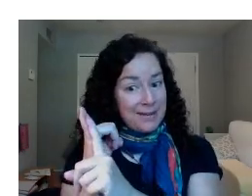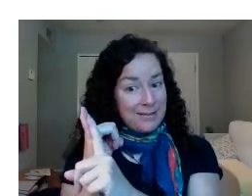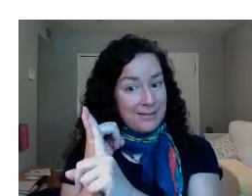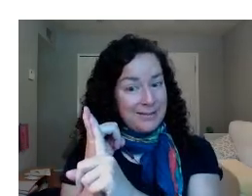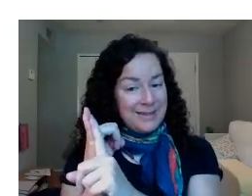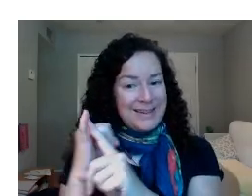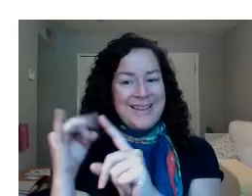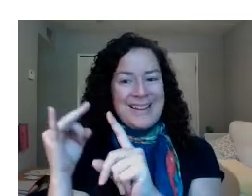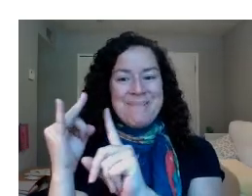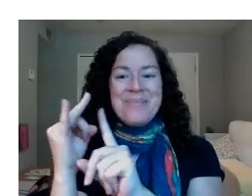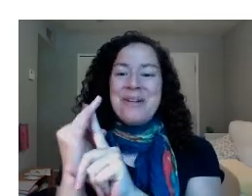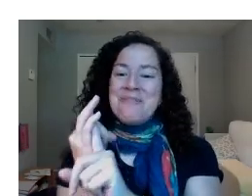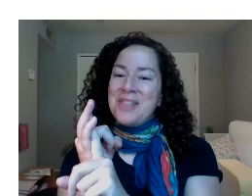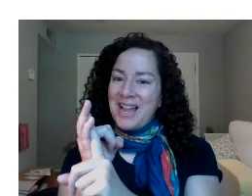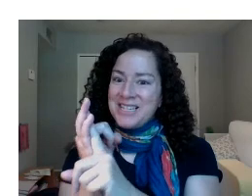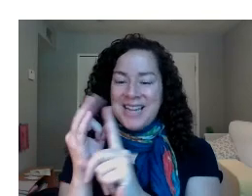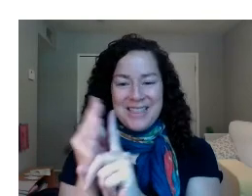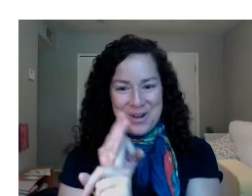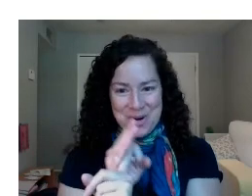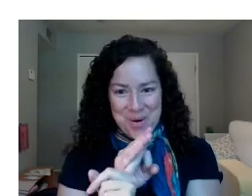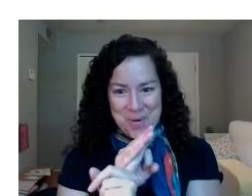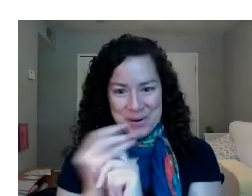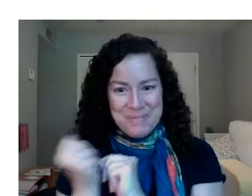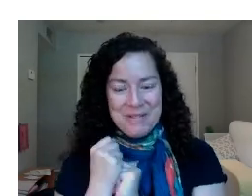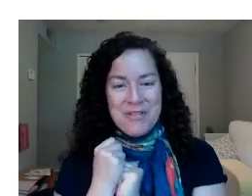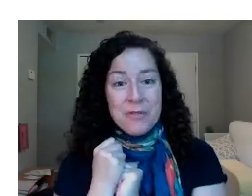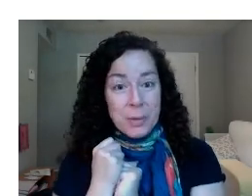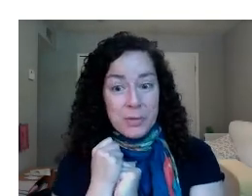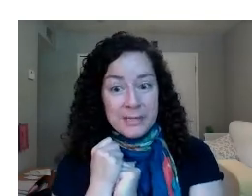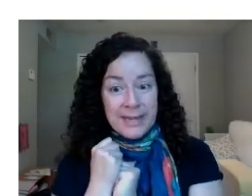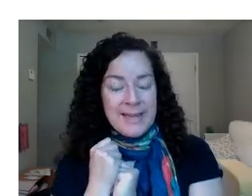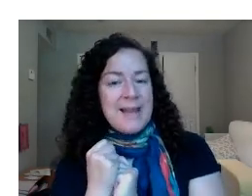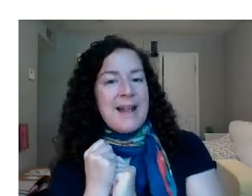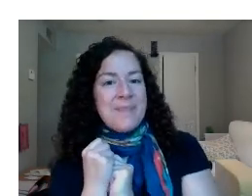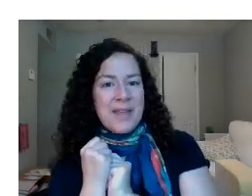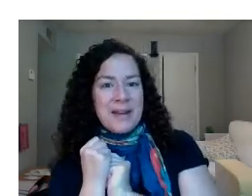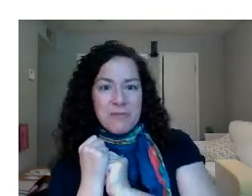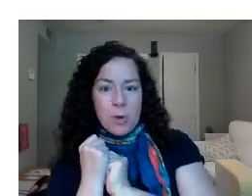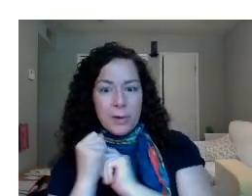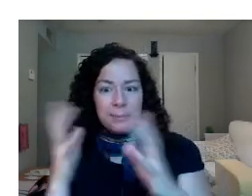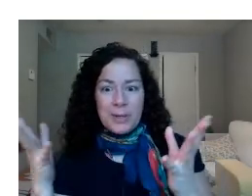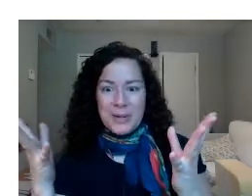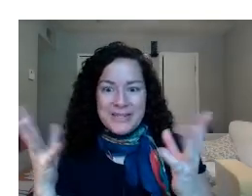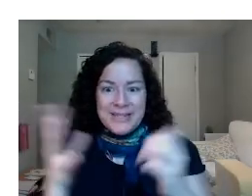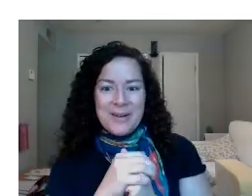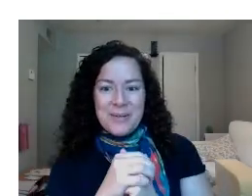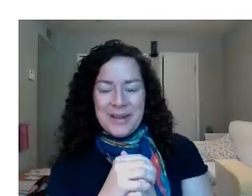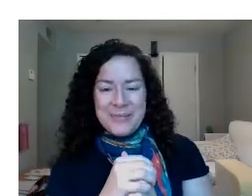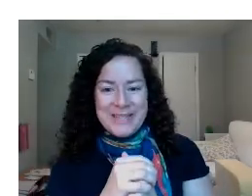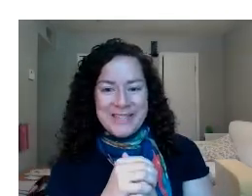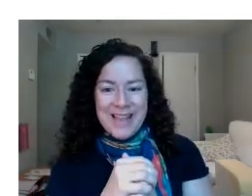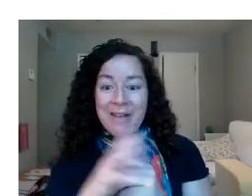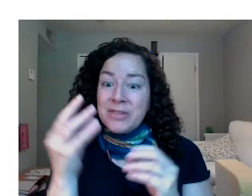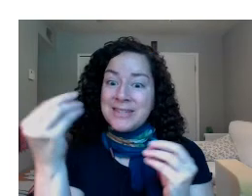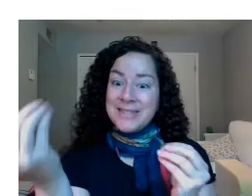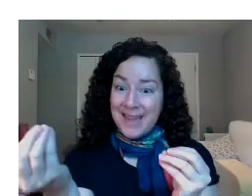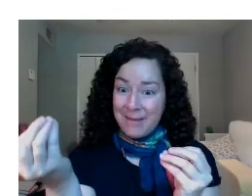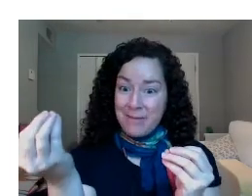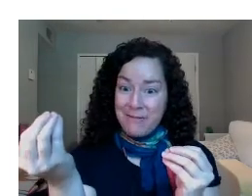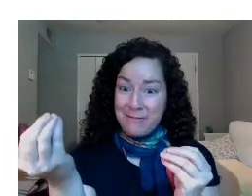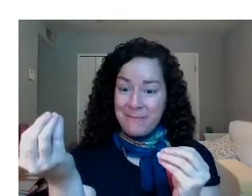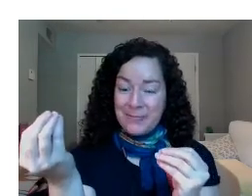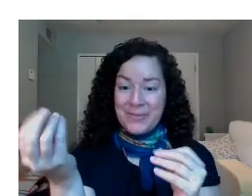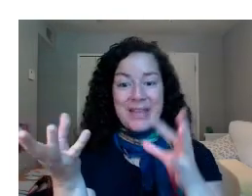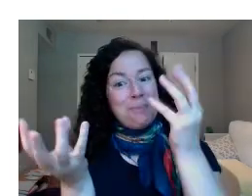spiel, the flesh, and the core of the fruit. And then, of course, we noticed that we still have the